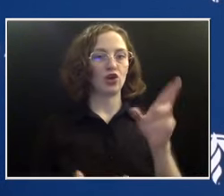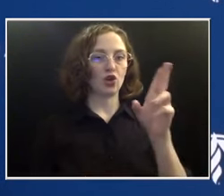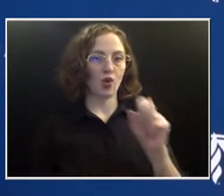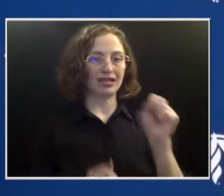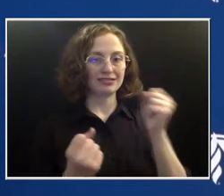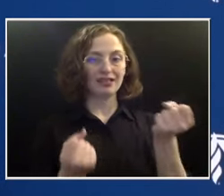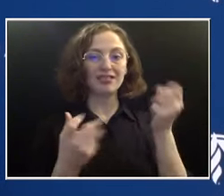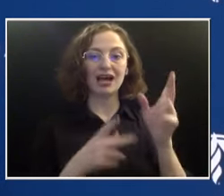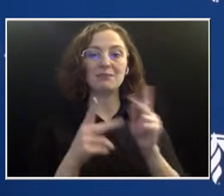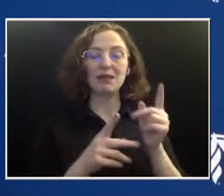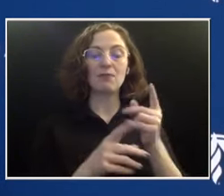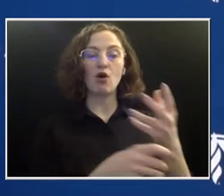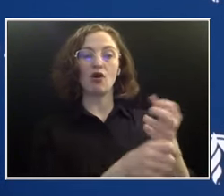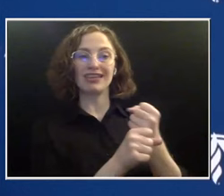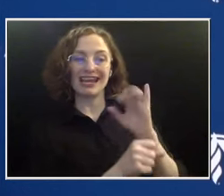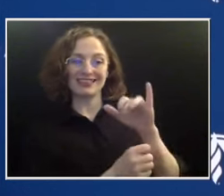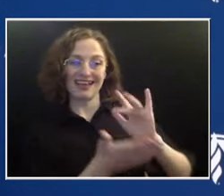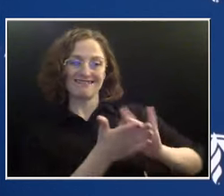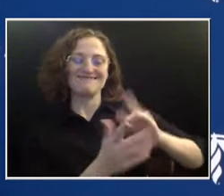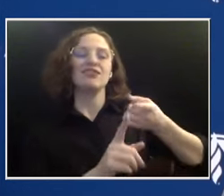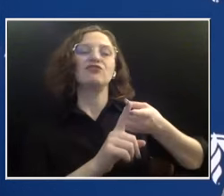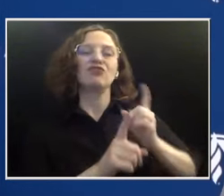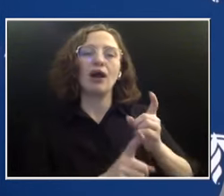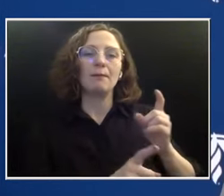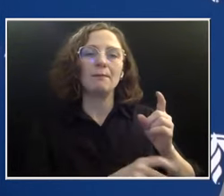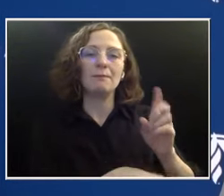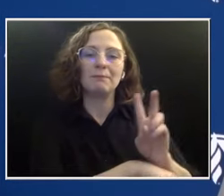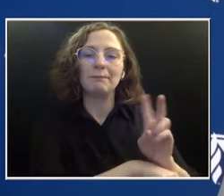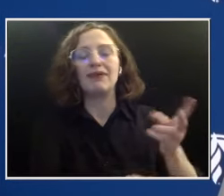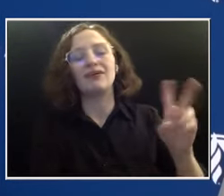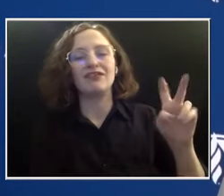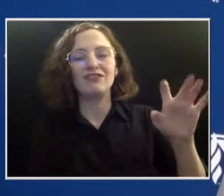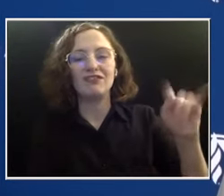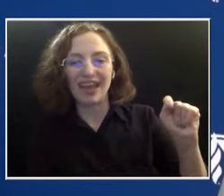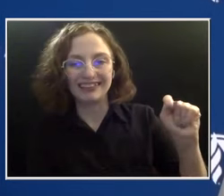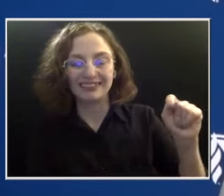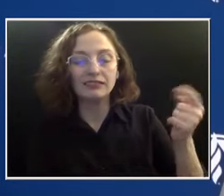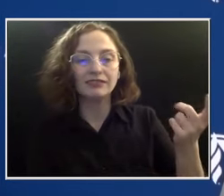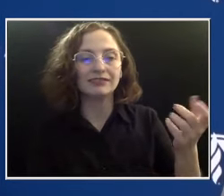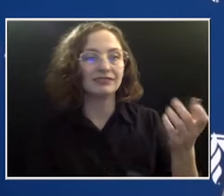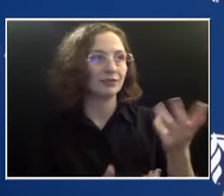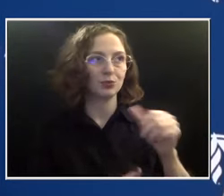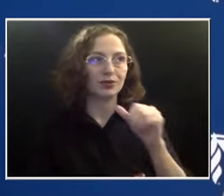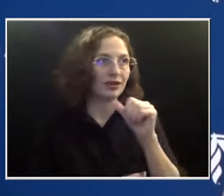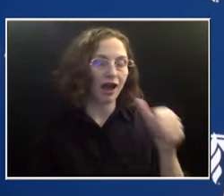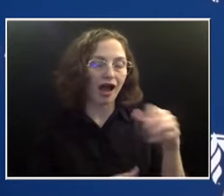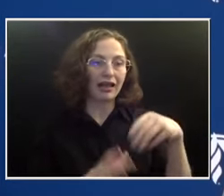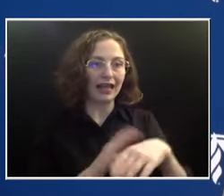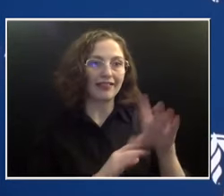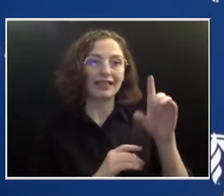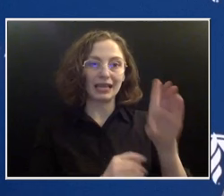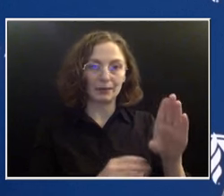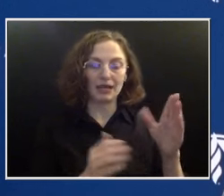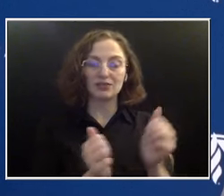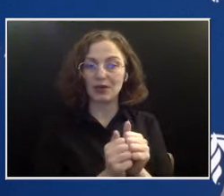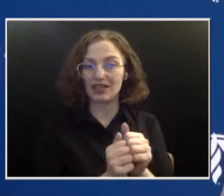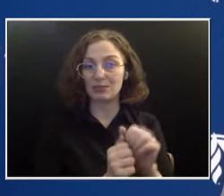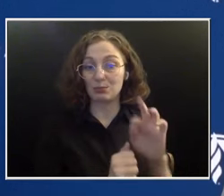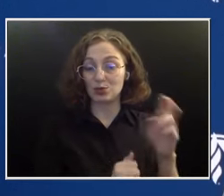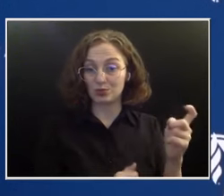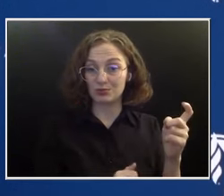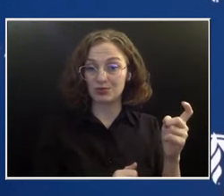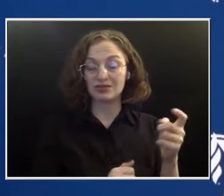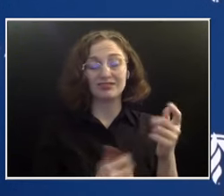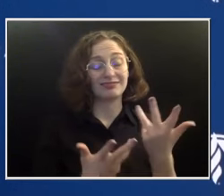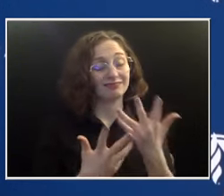that weren't even in the prescription database as well. So it's unfortunate, more morbidity, more illness in lives that probably